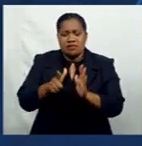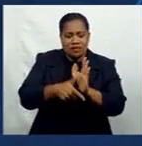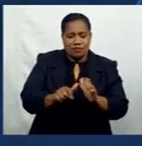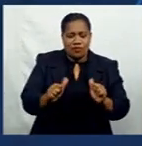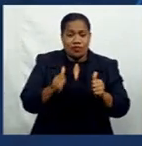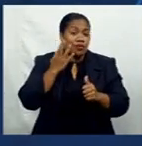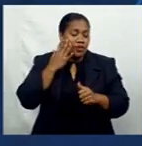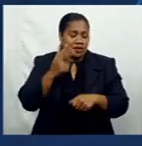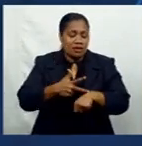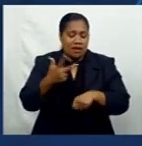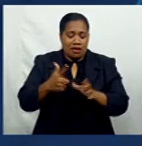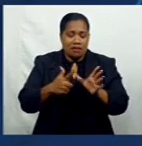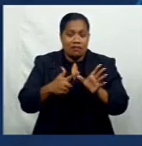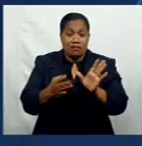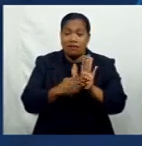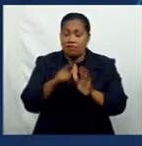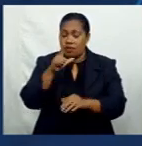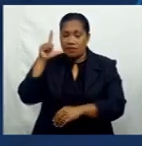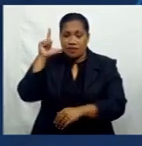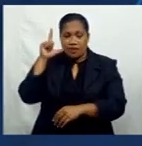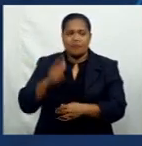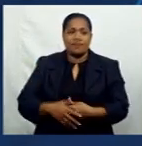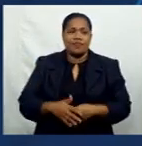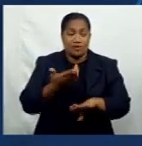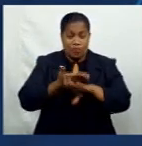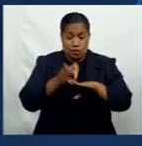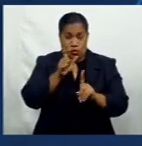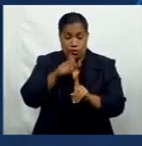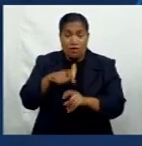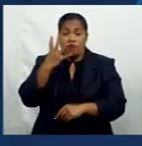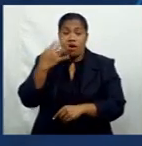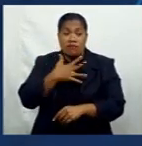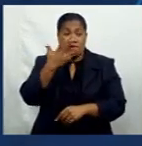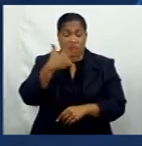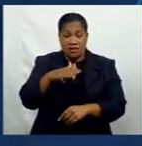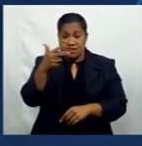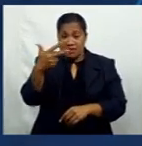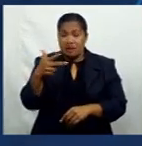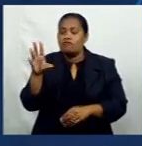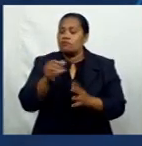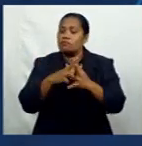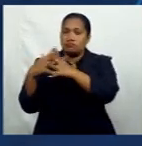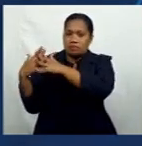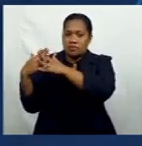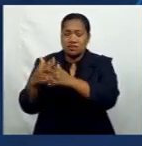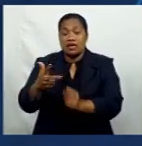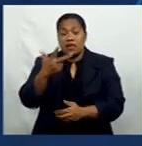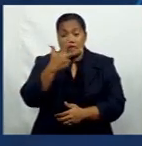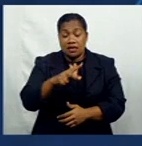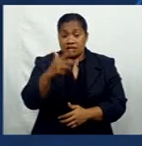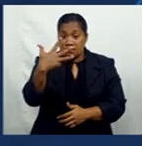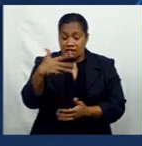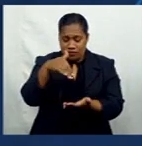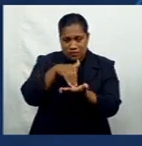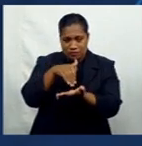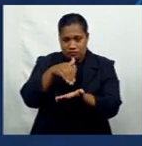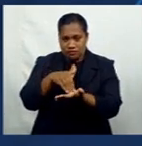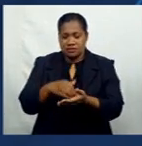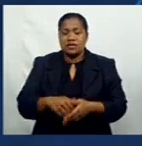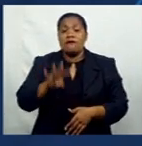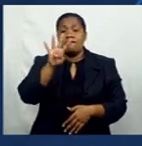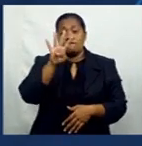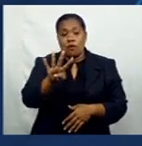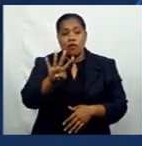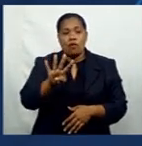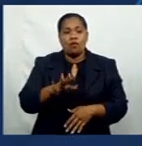8 a.m. yesterday. After new cases, 498 are from the Western Division, 89 from the Central Division and four